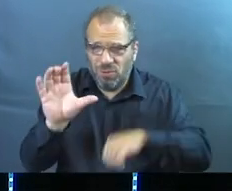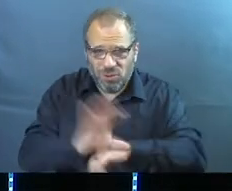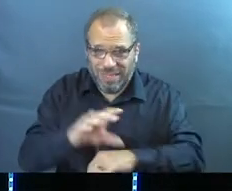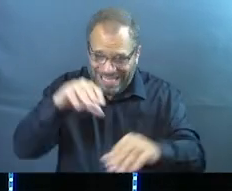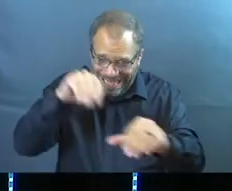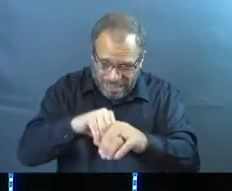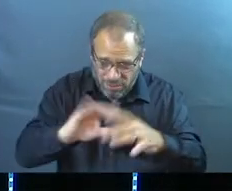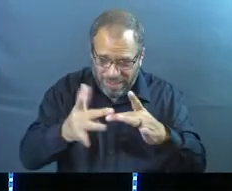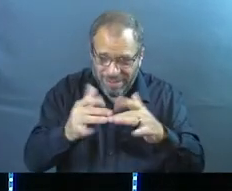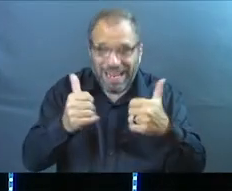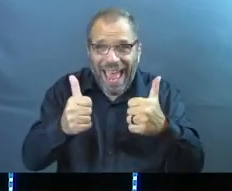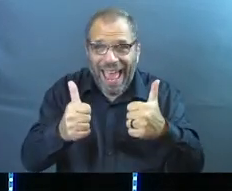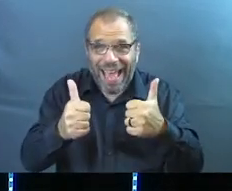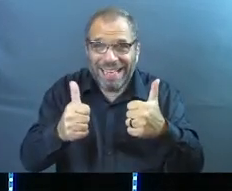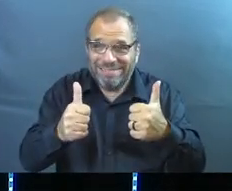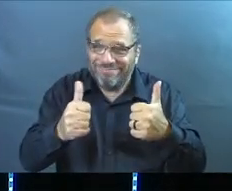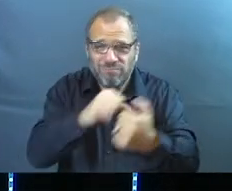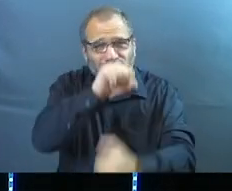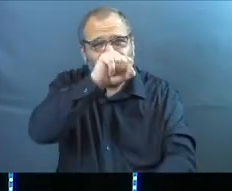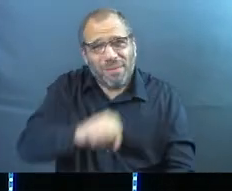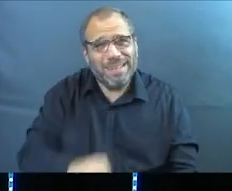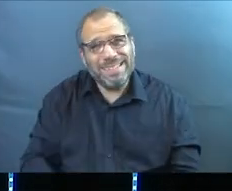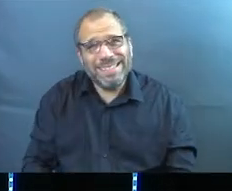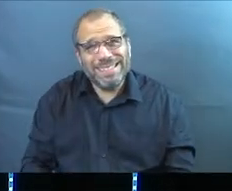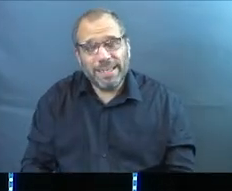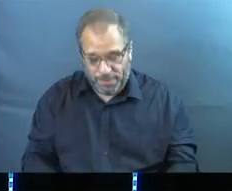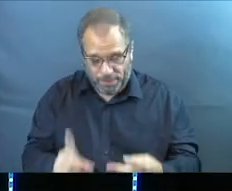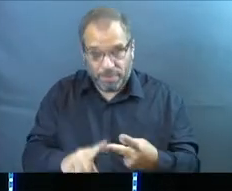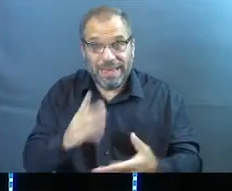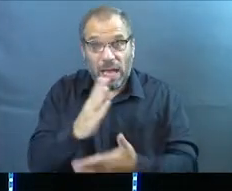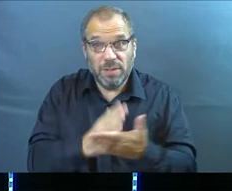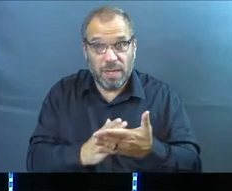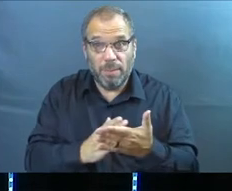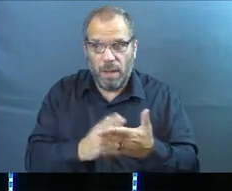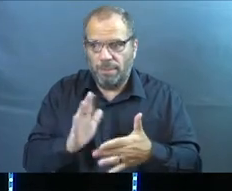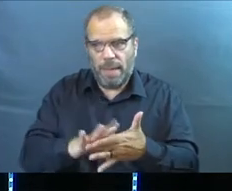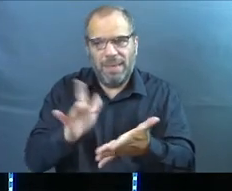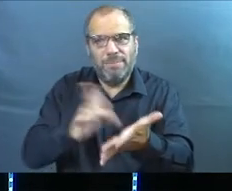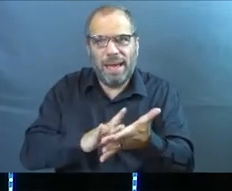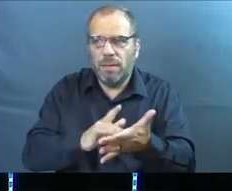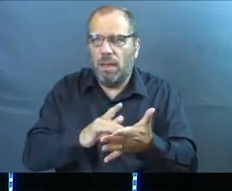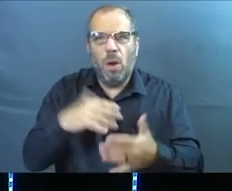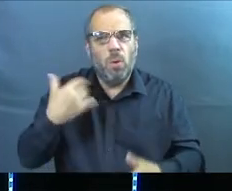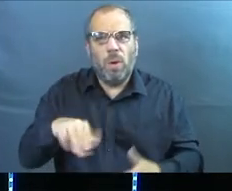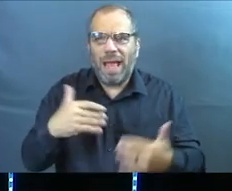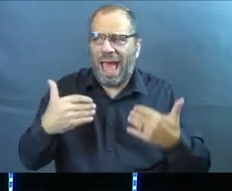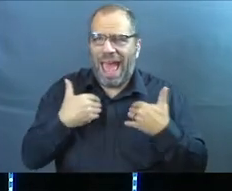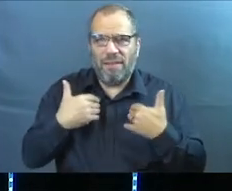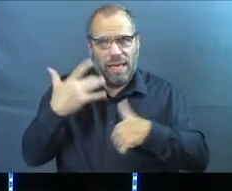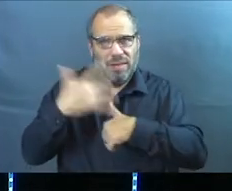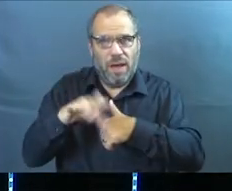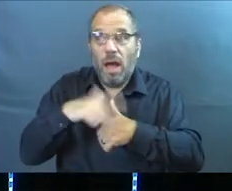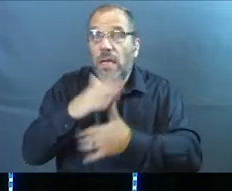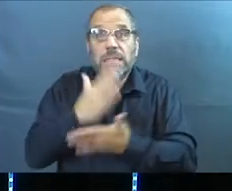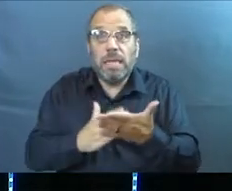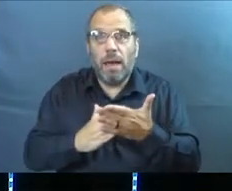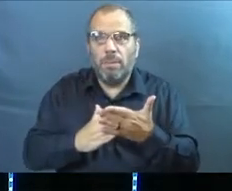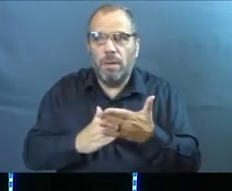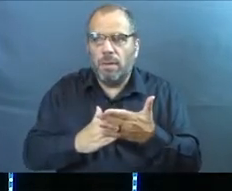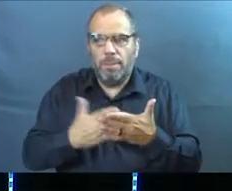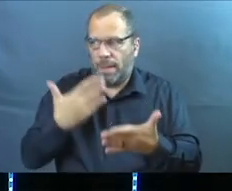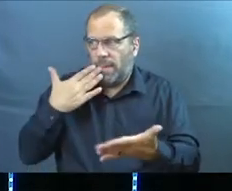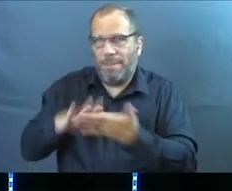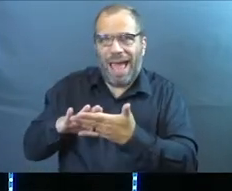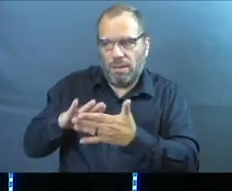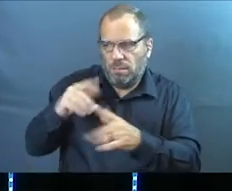into it. I love all of that. Also, for somebody who's got a medical issue, it's an amazing thing that it's available. Somebody who's got a bad